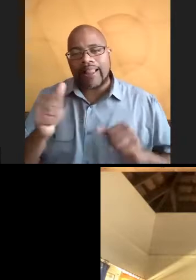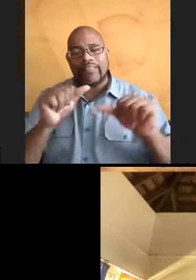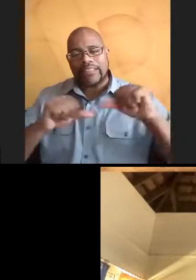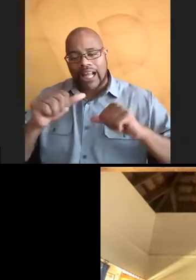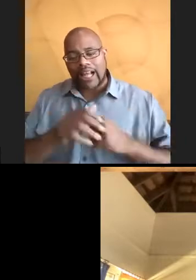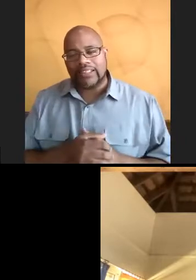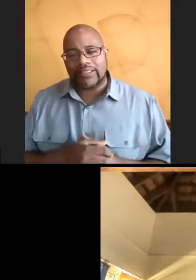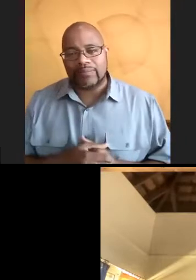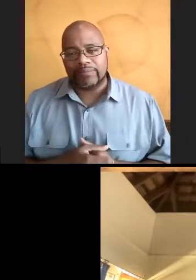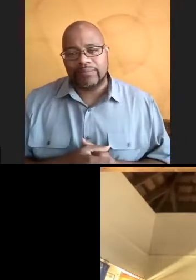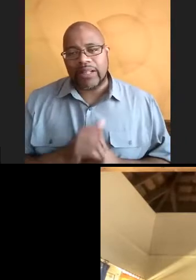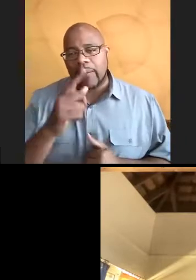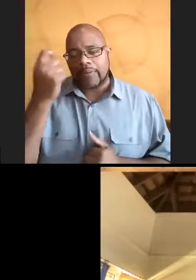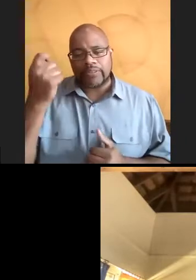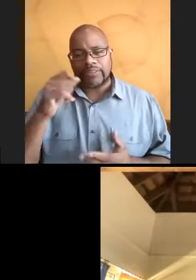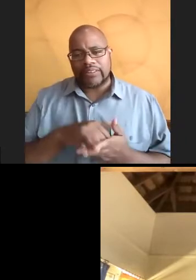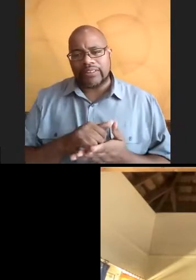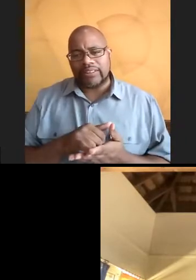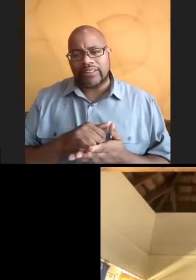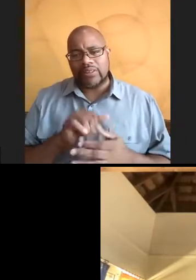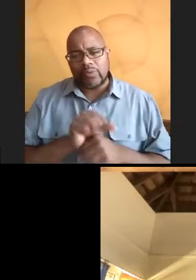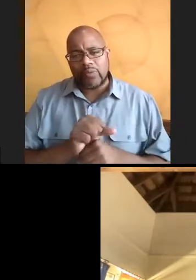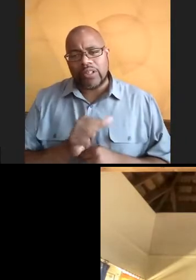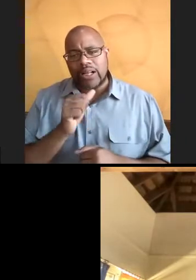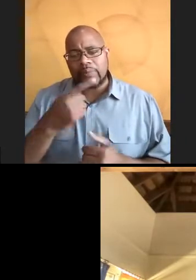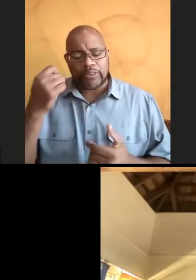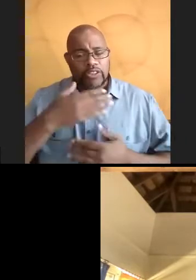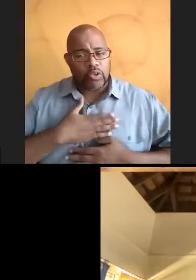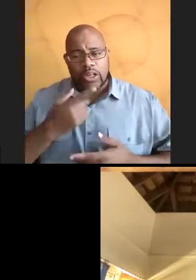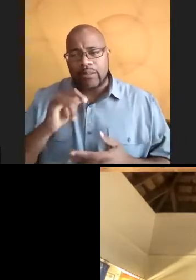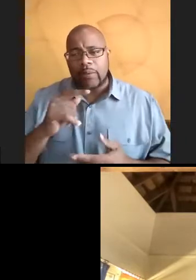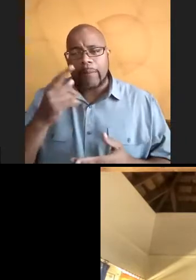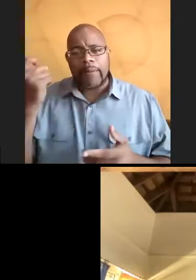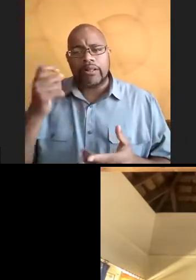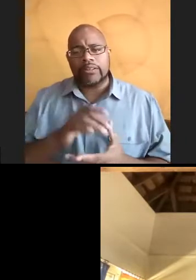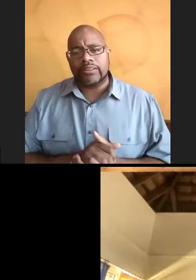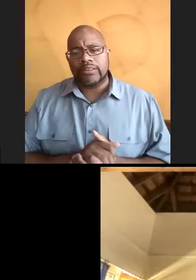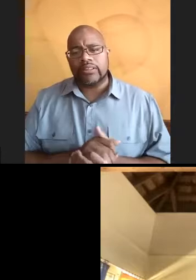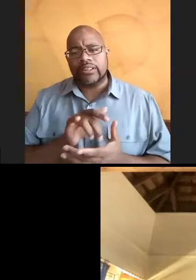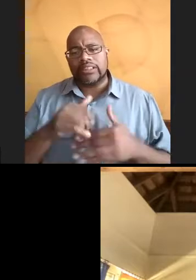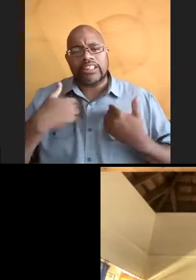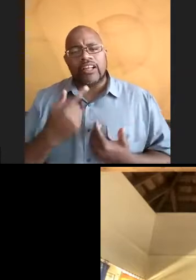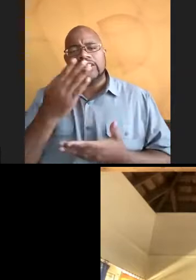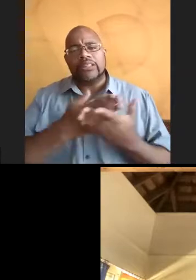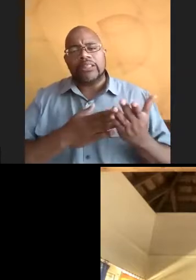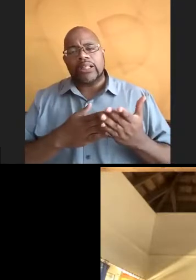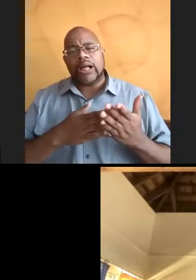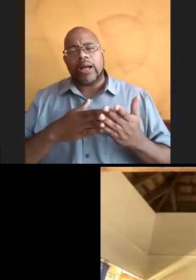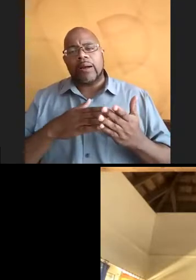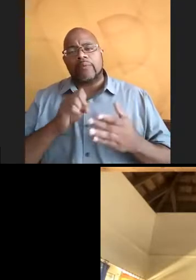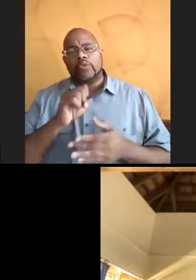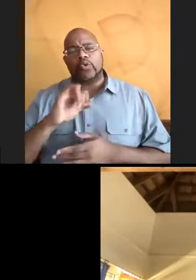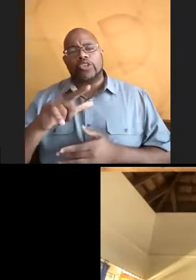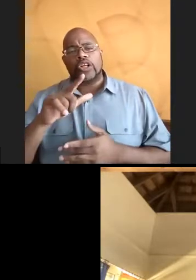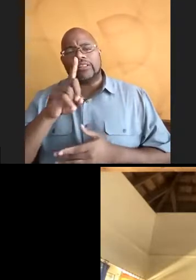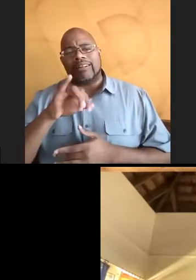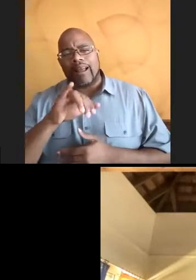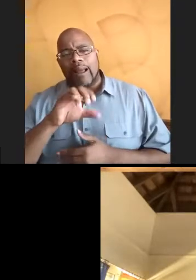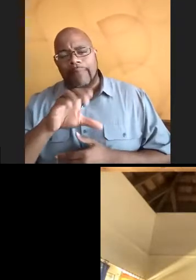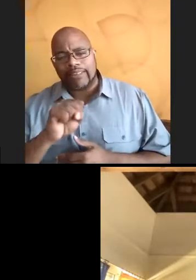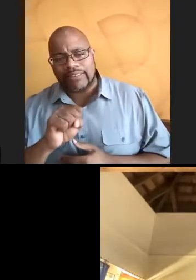not because they can't do the work or they're not enjoy it, but just because they're tired of some of the social dynamics that they have to navigate.